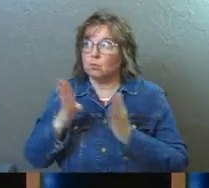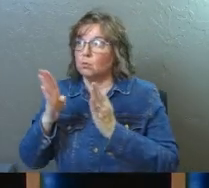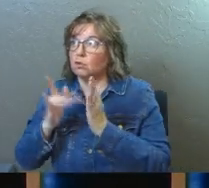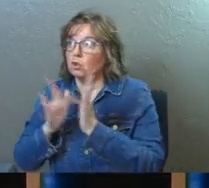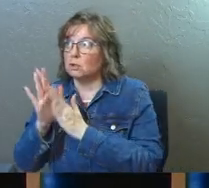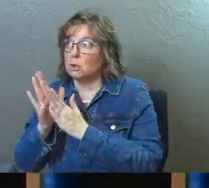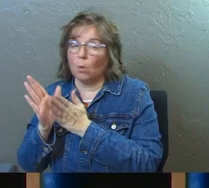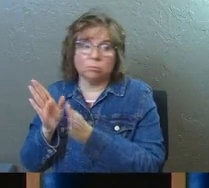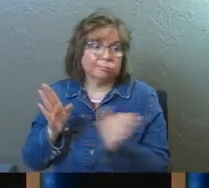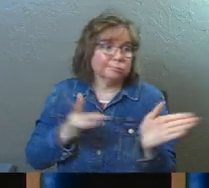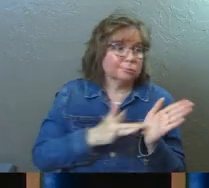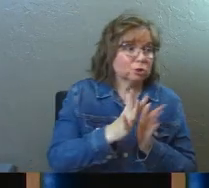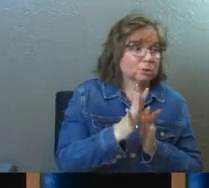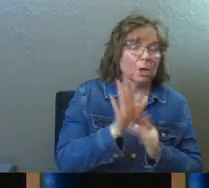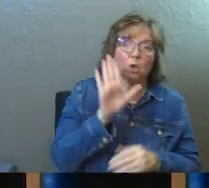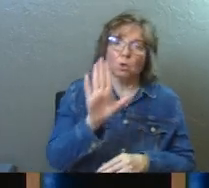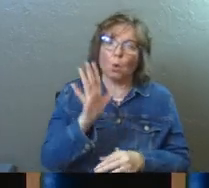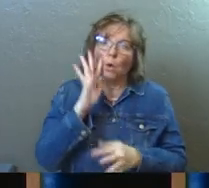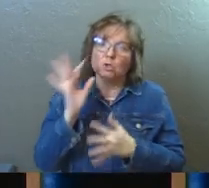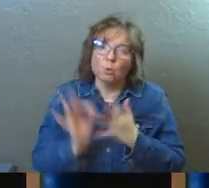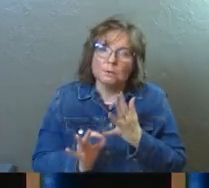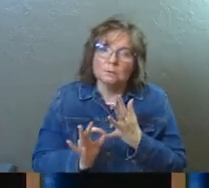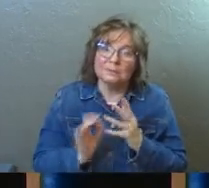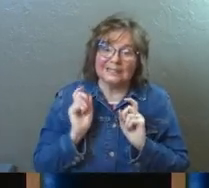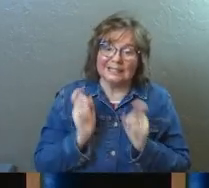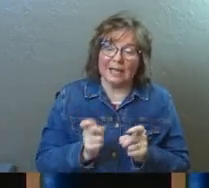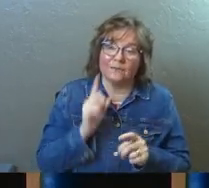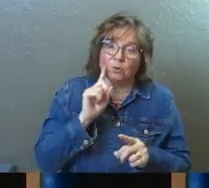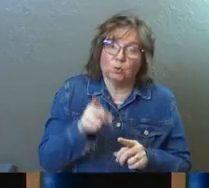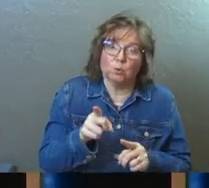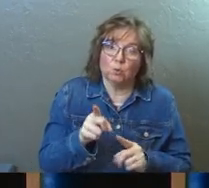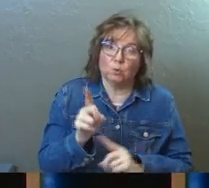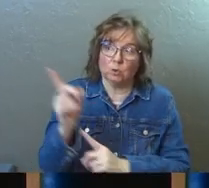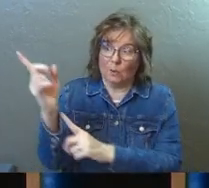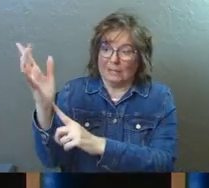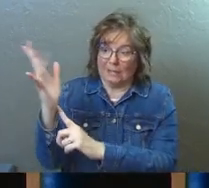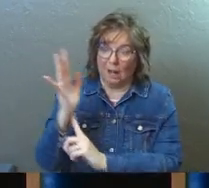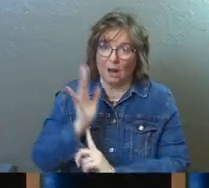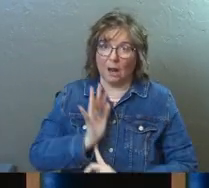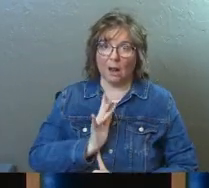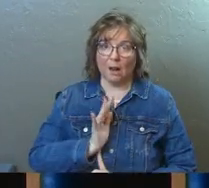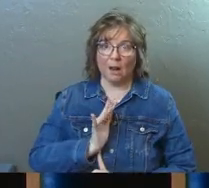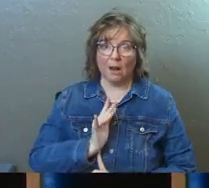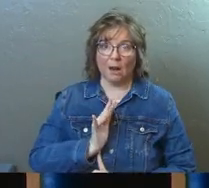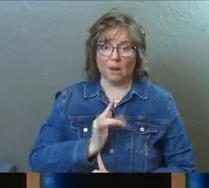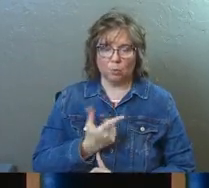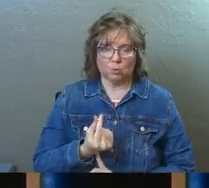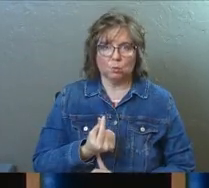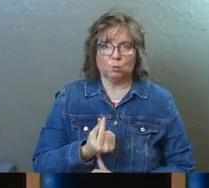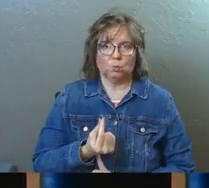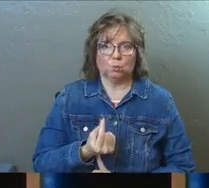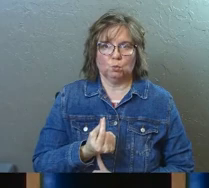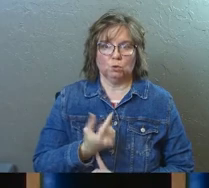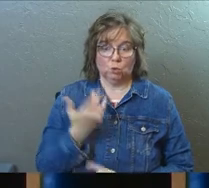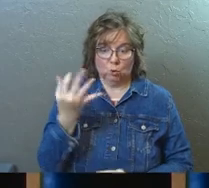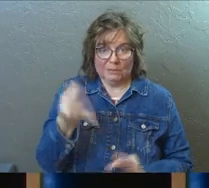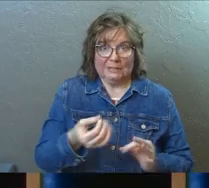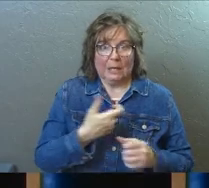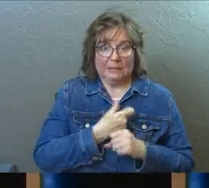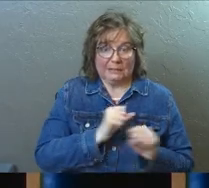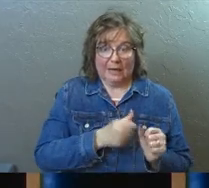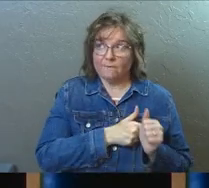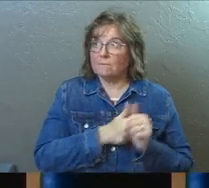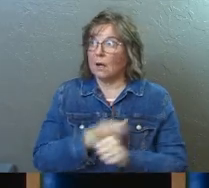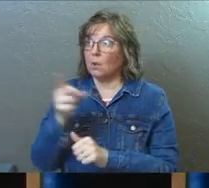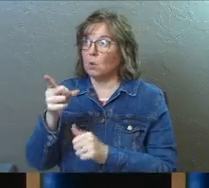or in your walk with Jesus Christ is your choice. He gave it to you. You're the one who decided whether or not you would be saved and surrender your